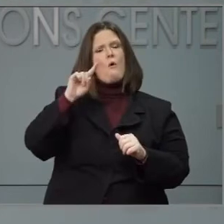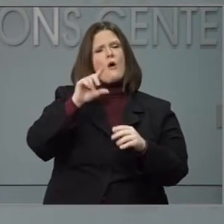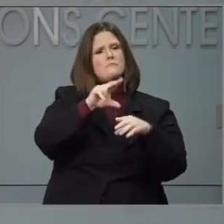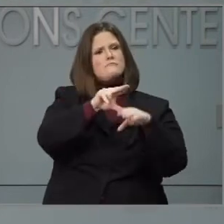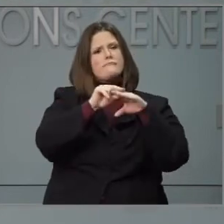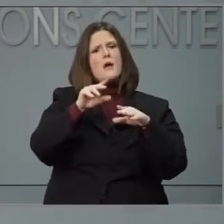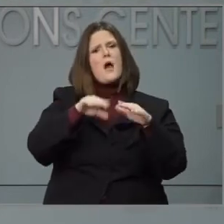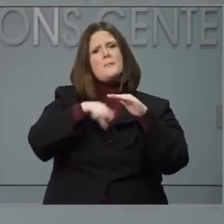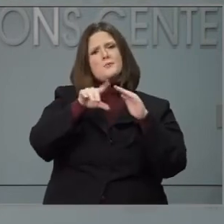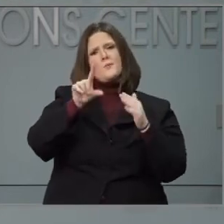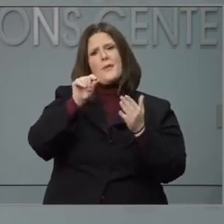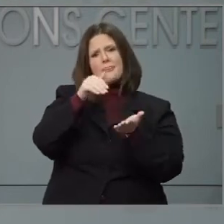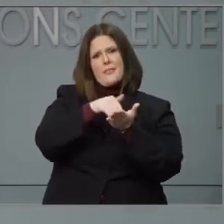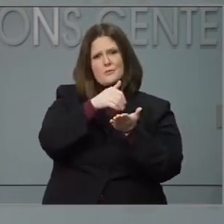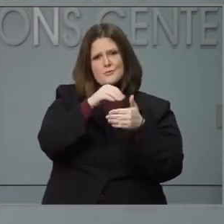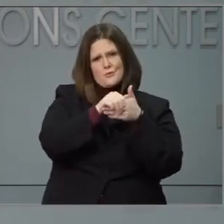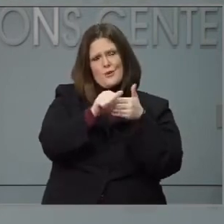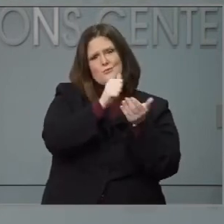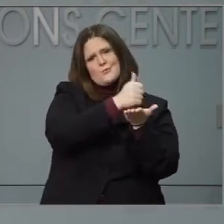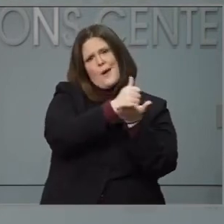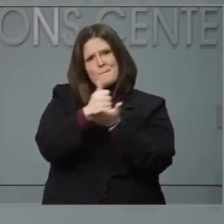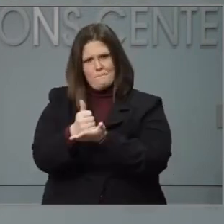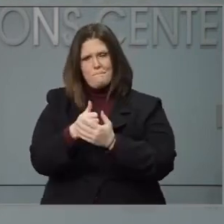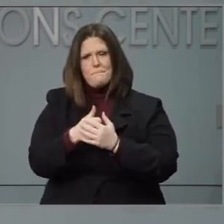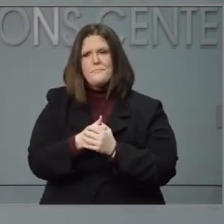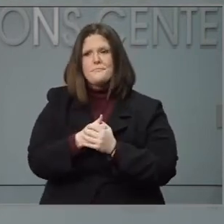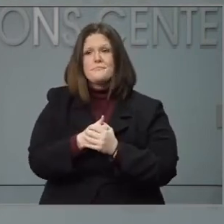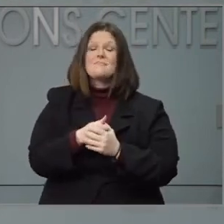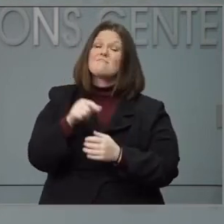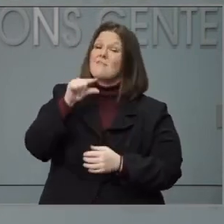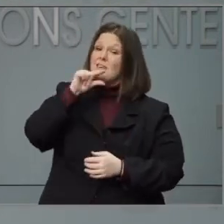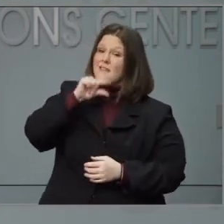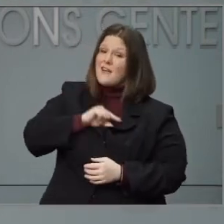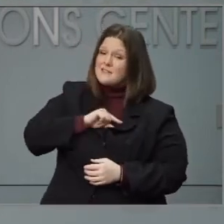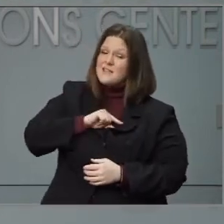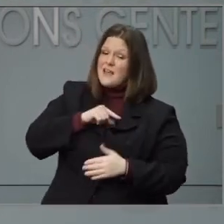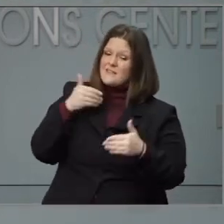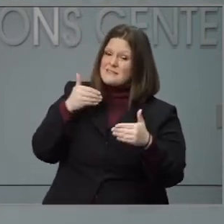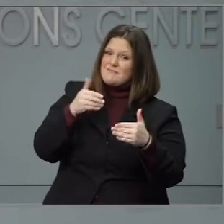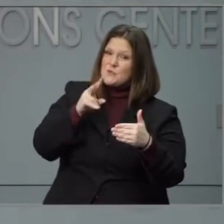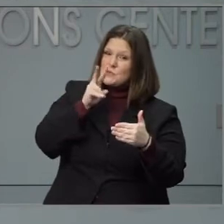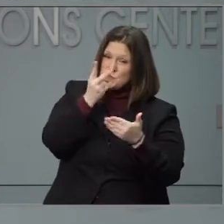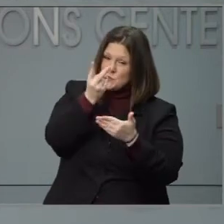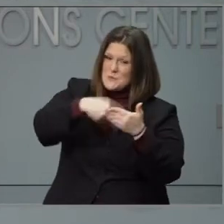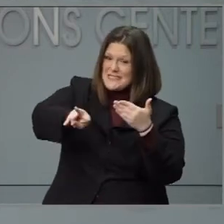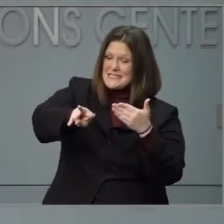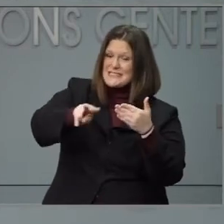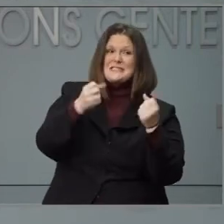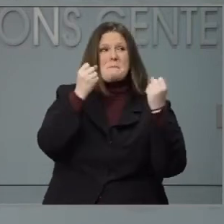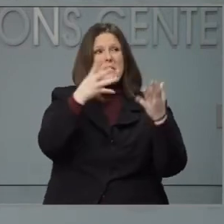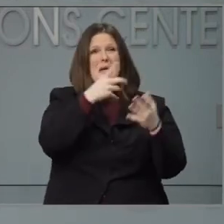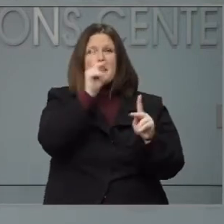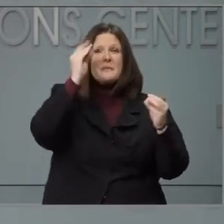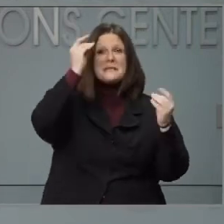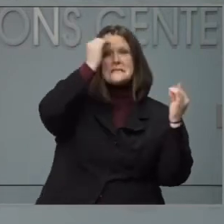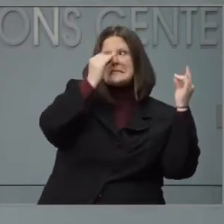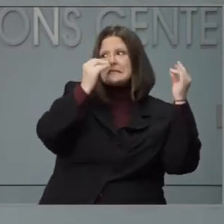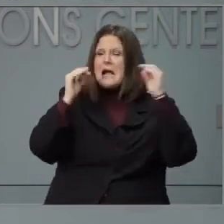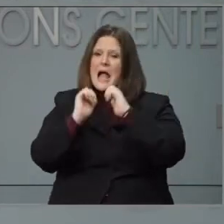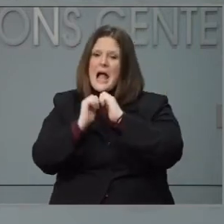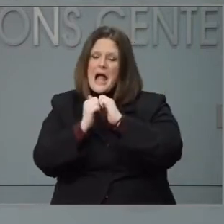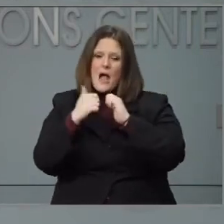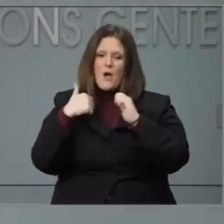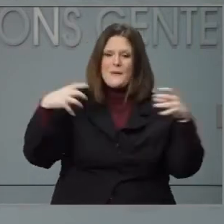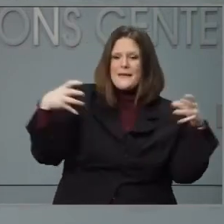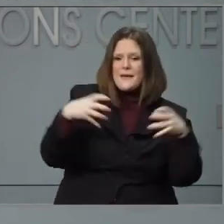talked about Thanksgiving is just two weeks away and many North Carolinians are focused on how to celebrate the holiday amid the pandemic.